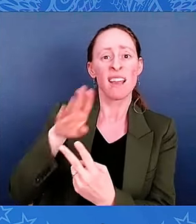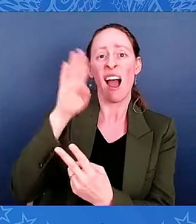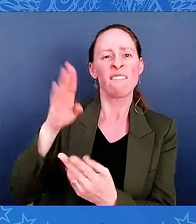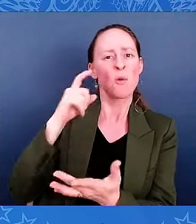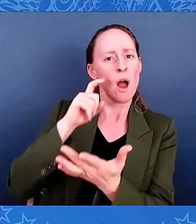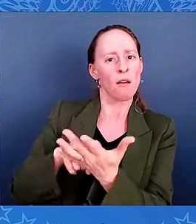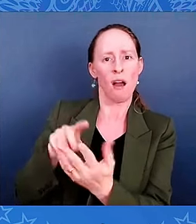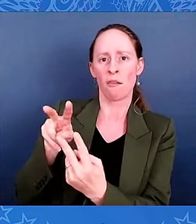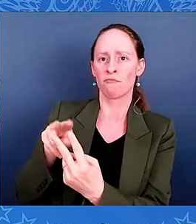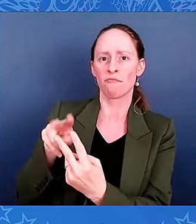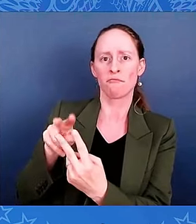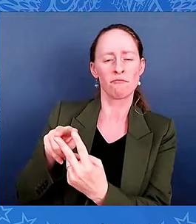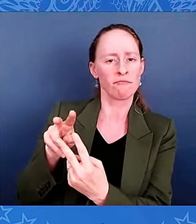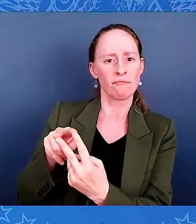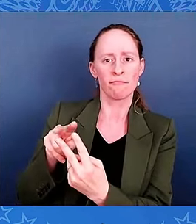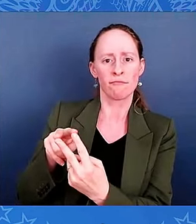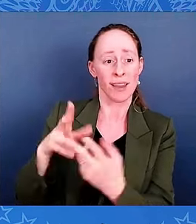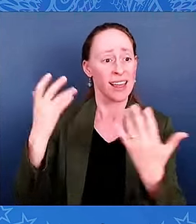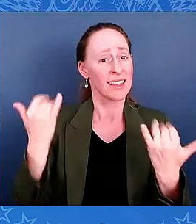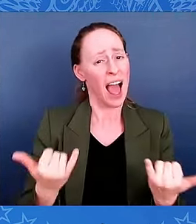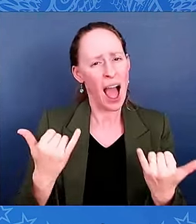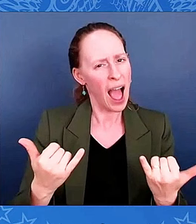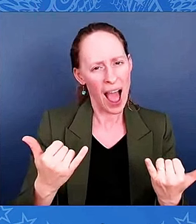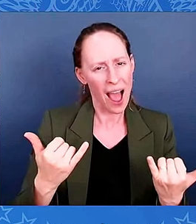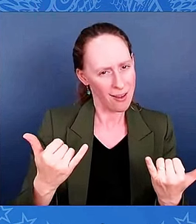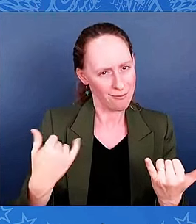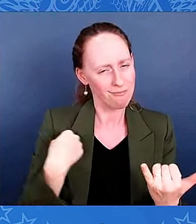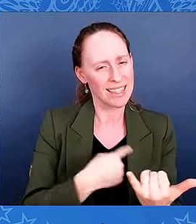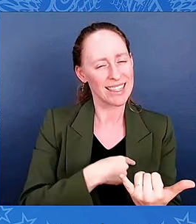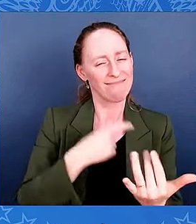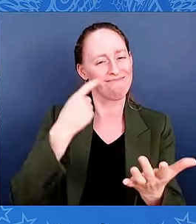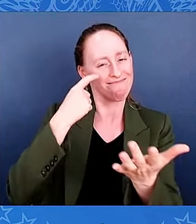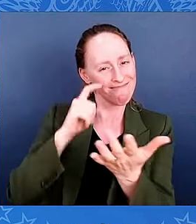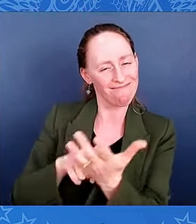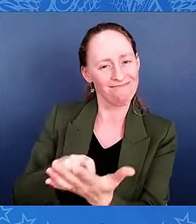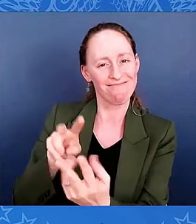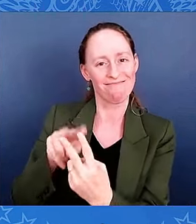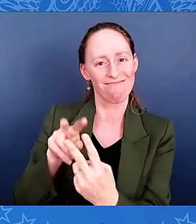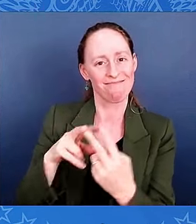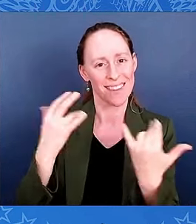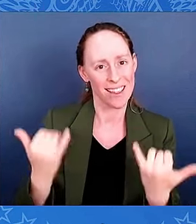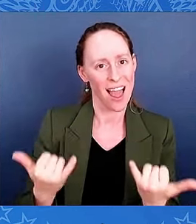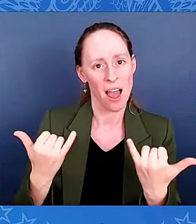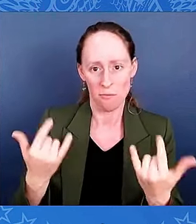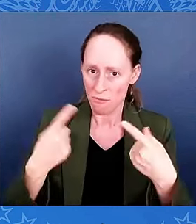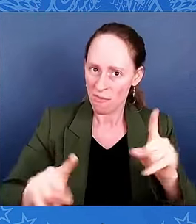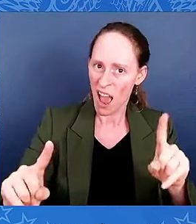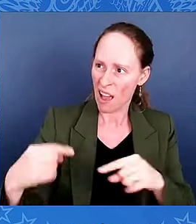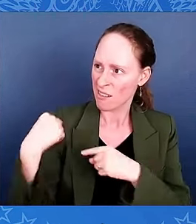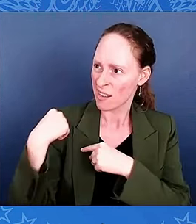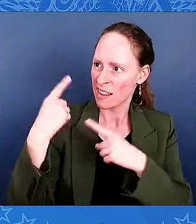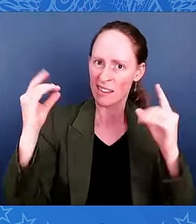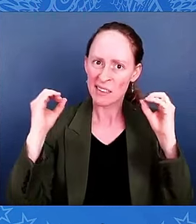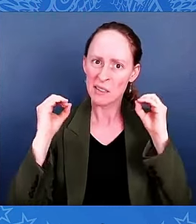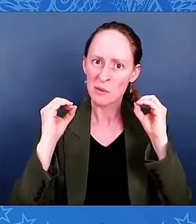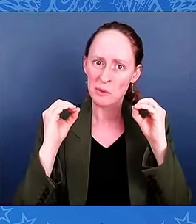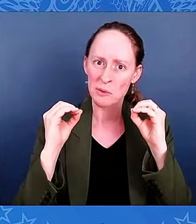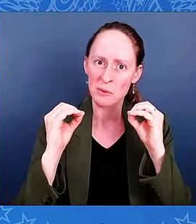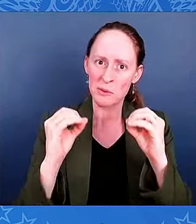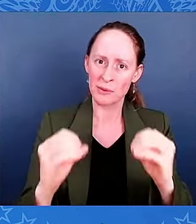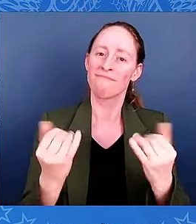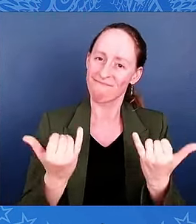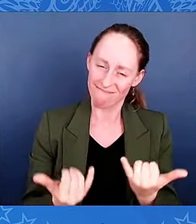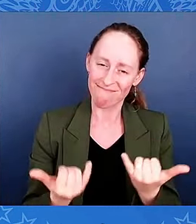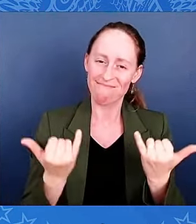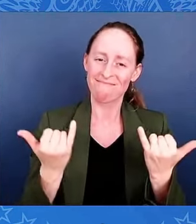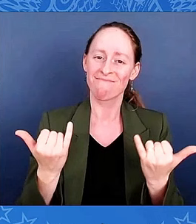that wrong. Today, they finally received the recognition they deserve. Private George Wilson, born in